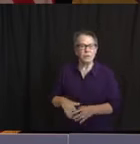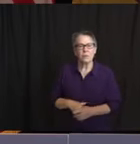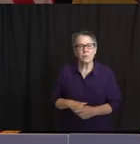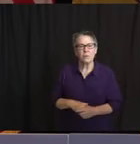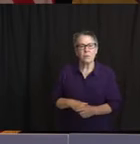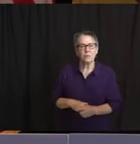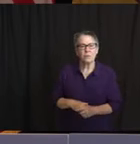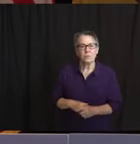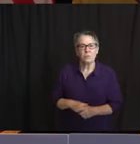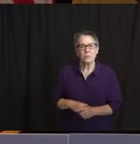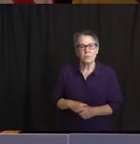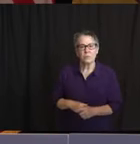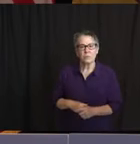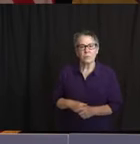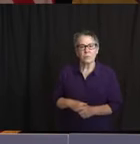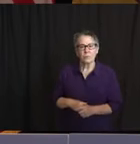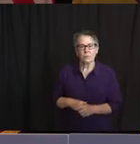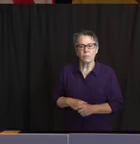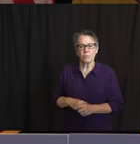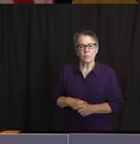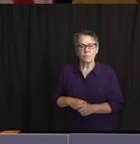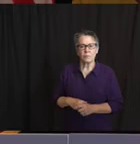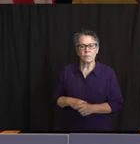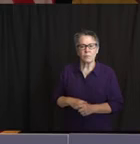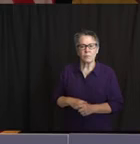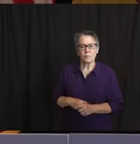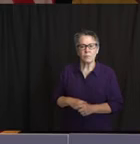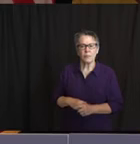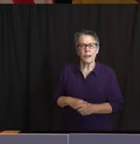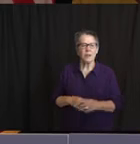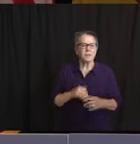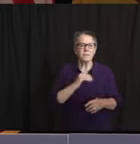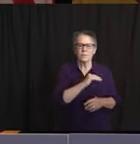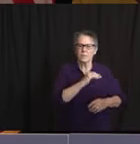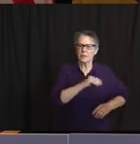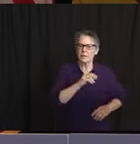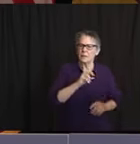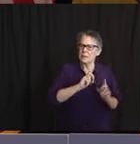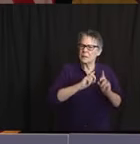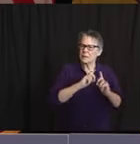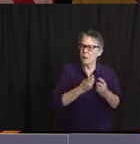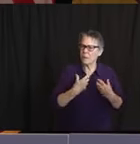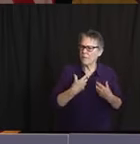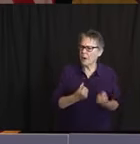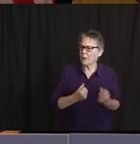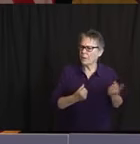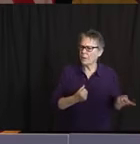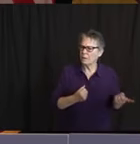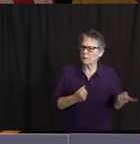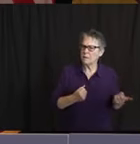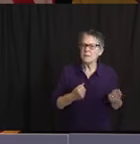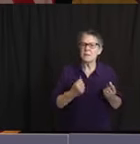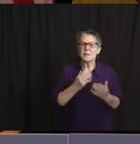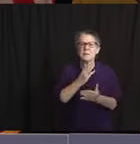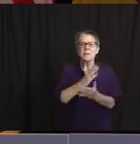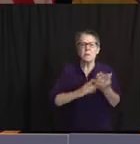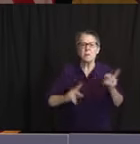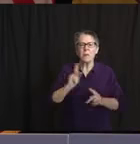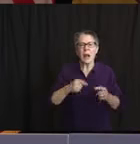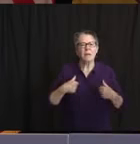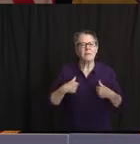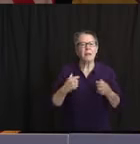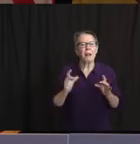experience mild symptoms, some moderate symptoms, and then a percentage will experience symptoms requiring hospitalization.